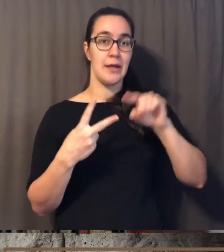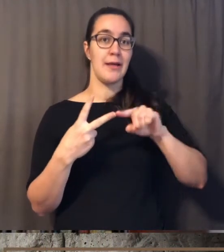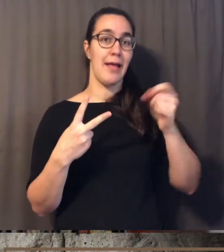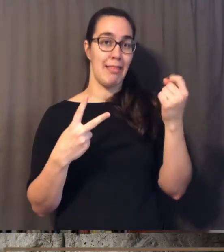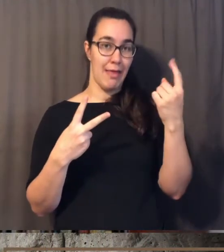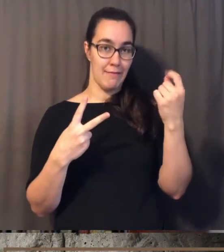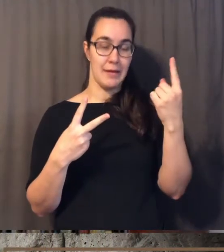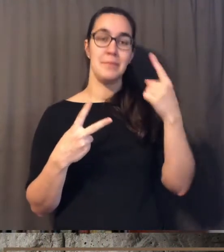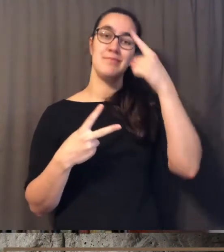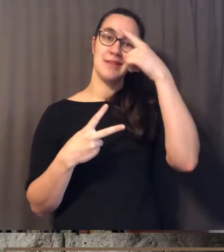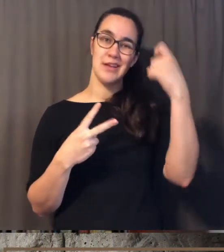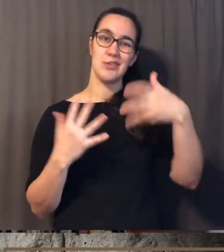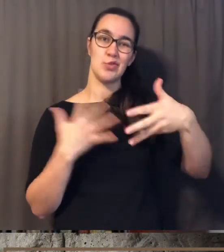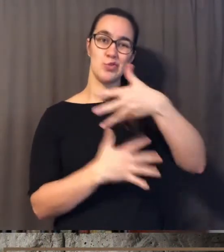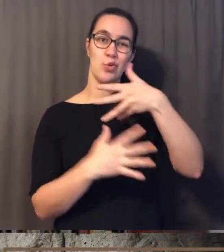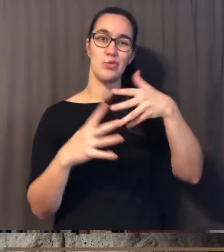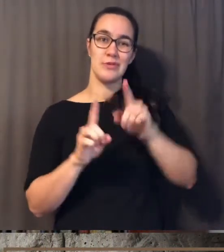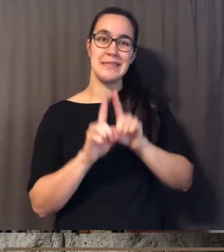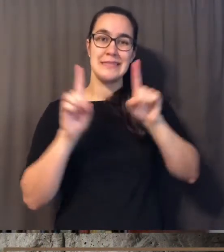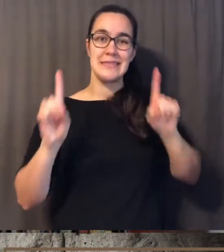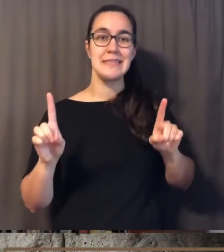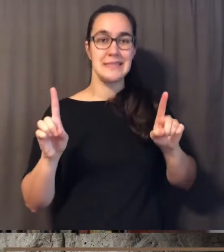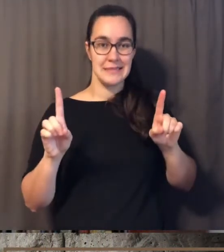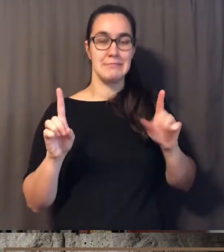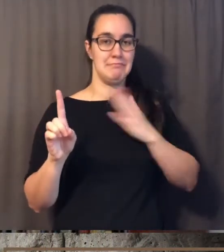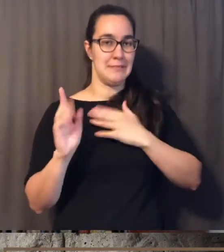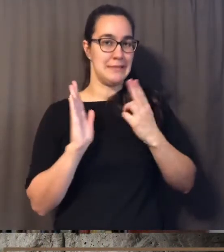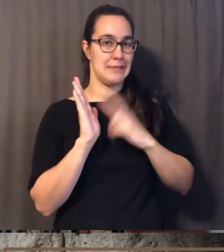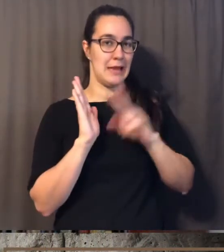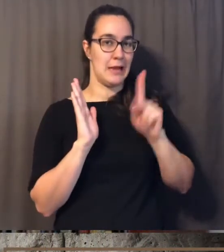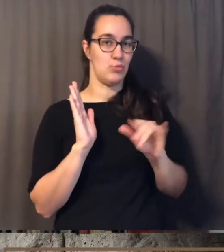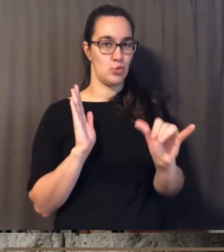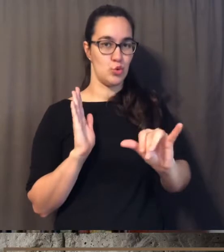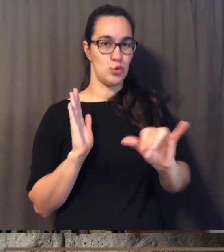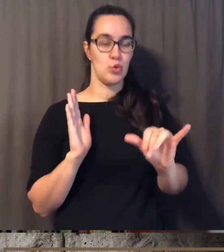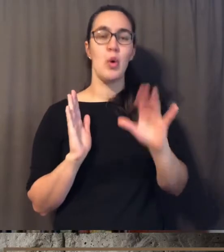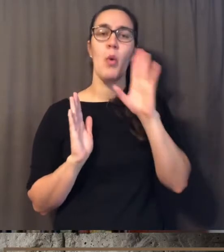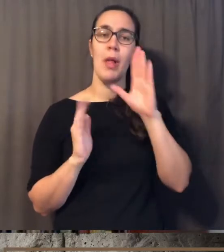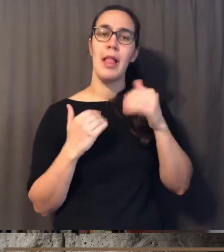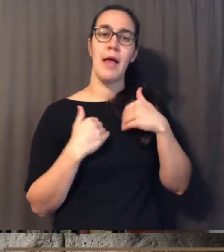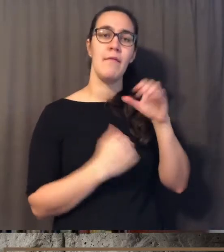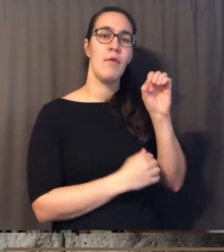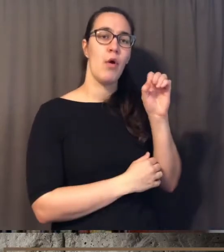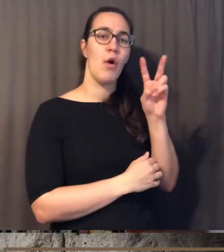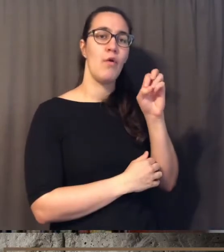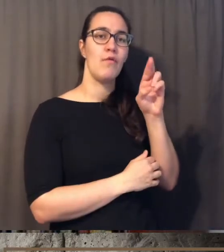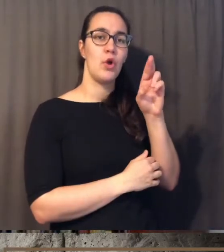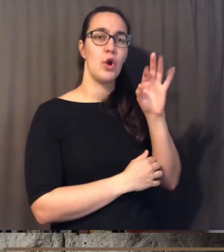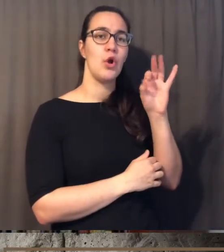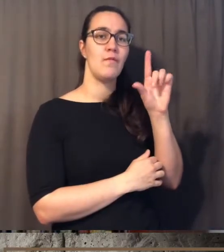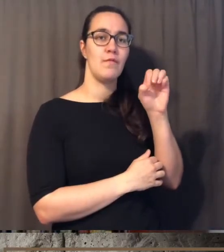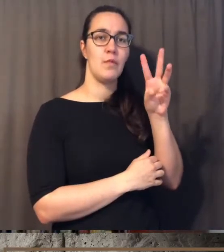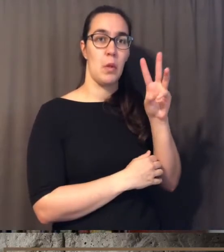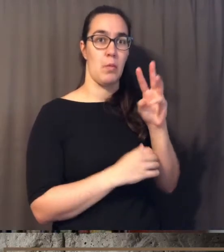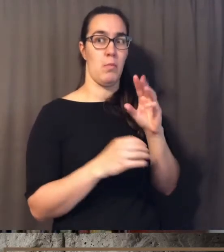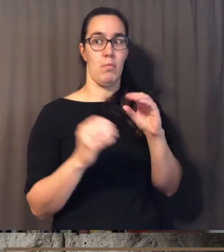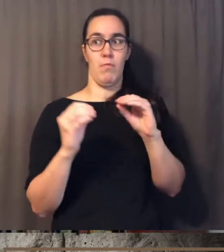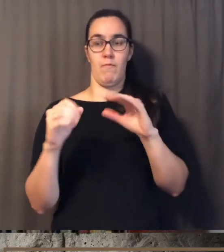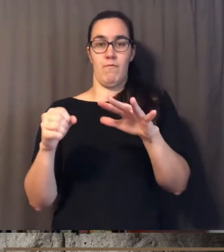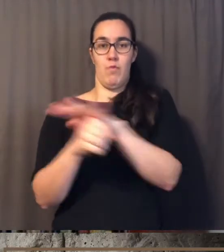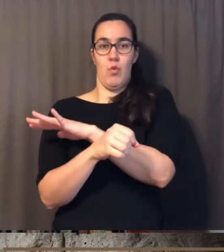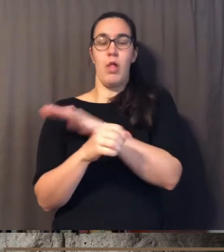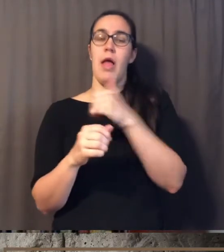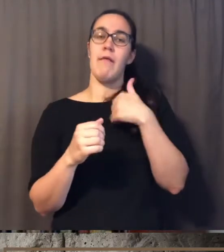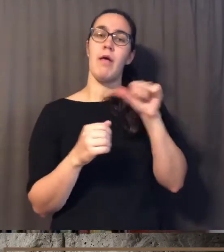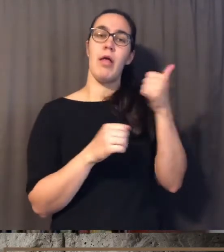distancing still we need you to sign up for that as well we'll have overflow available but we'll also make sure that we have a broadcast that goes out